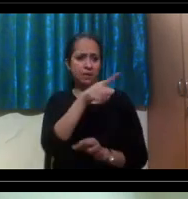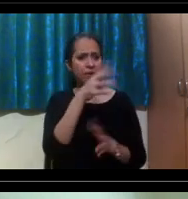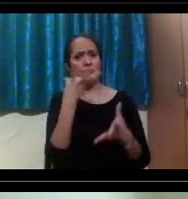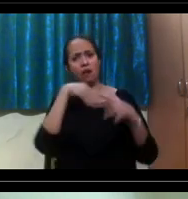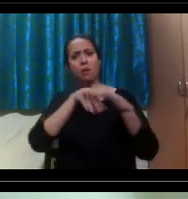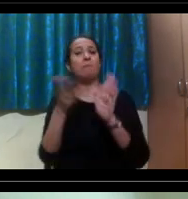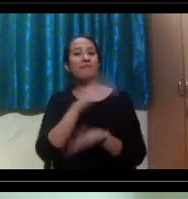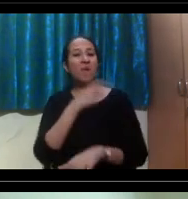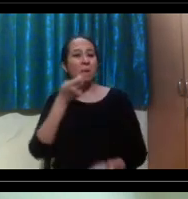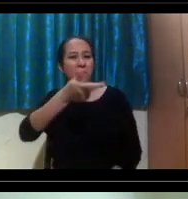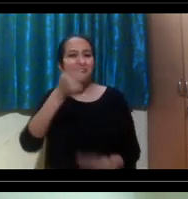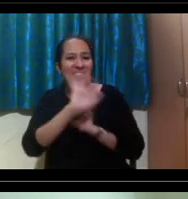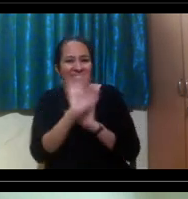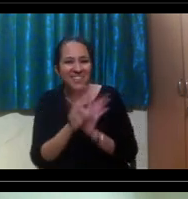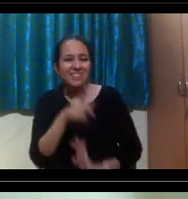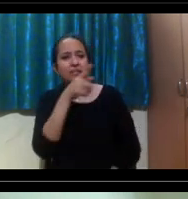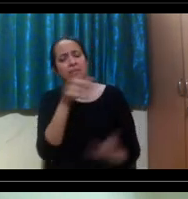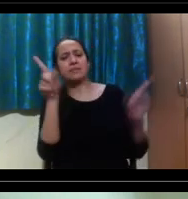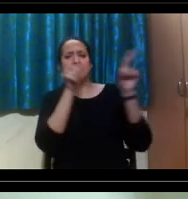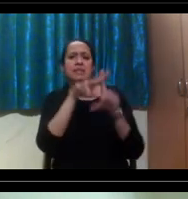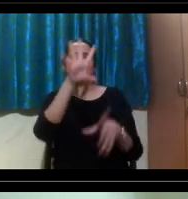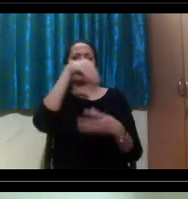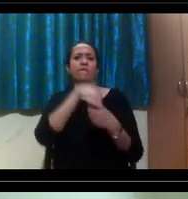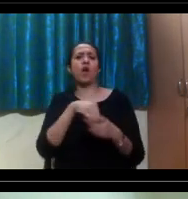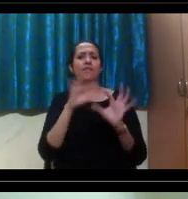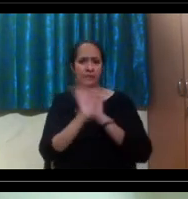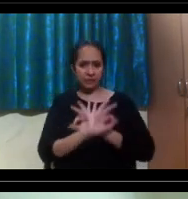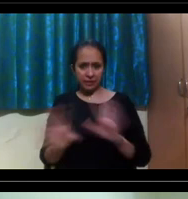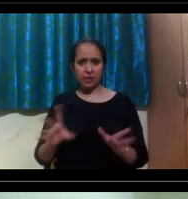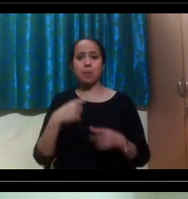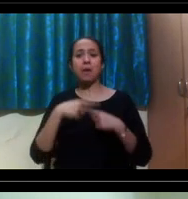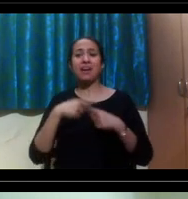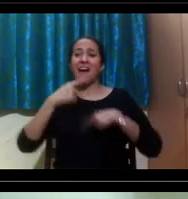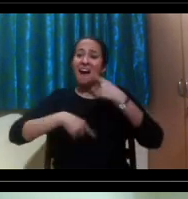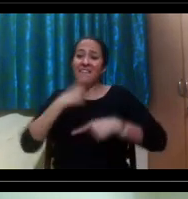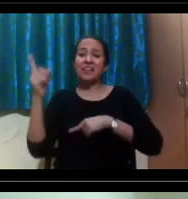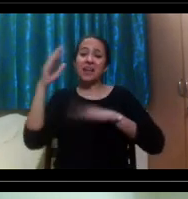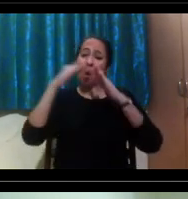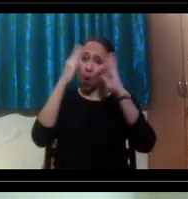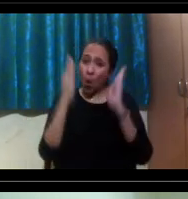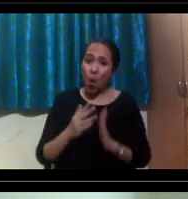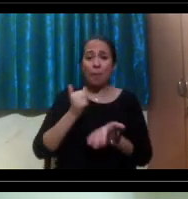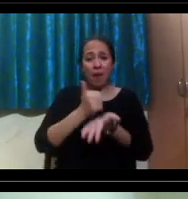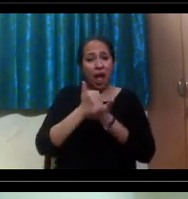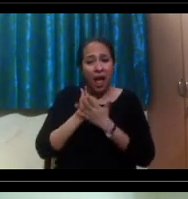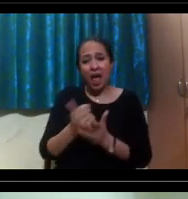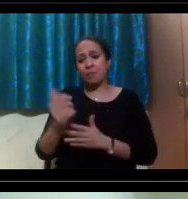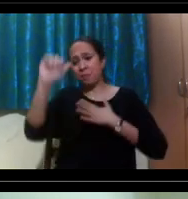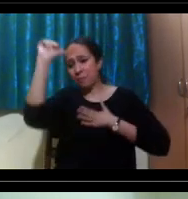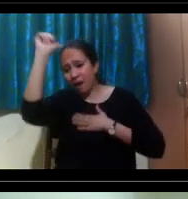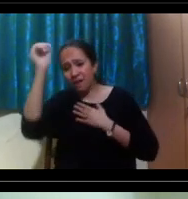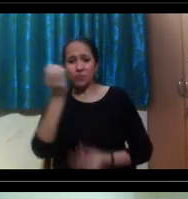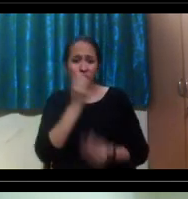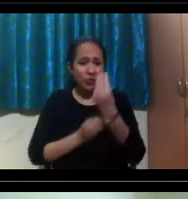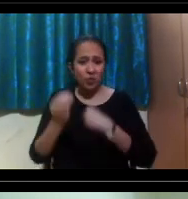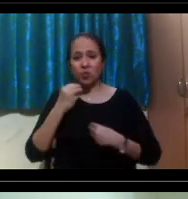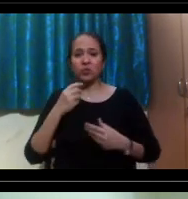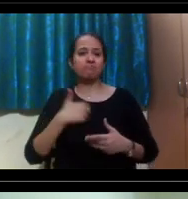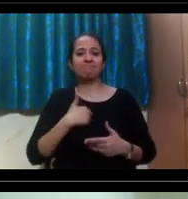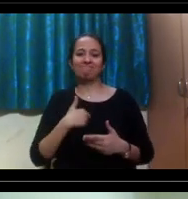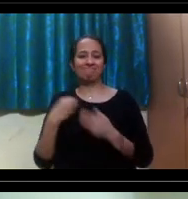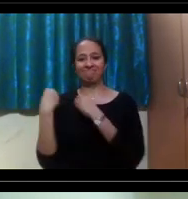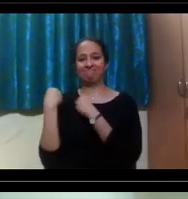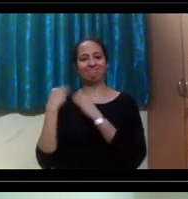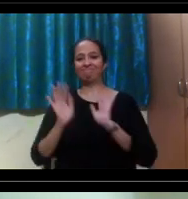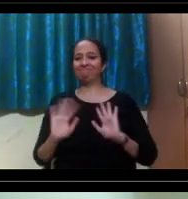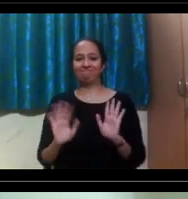But if it's a personal care attendant that's kind of helping with your daily living and needs and things of that sort, that'll, that's outside our scope as a,